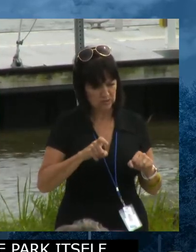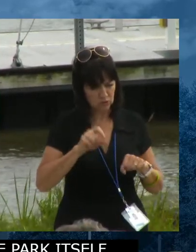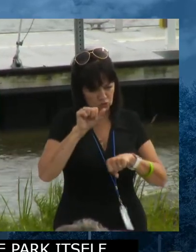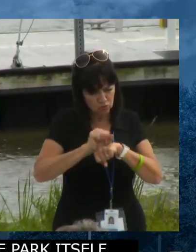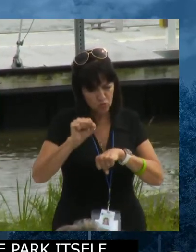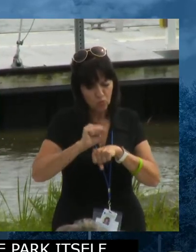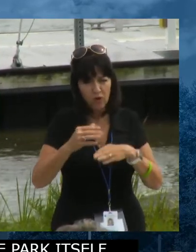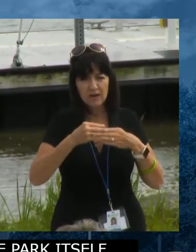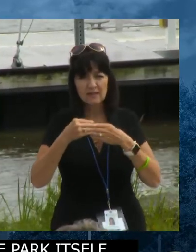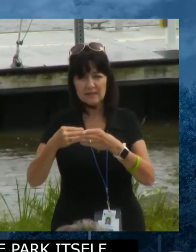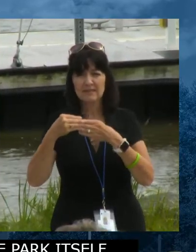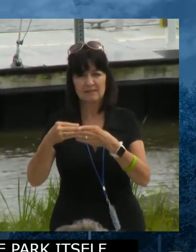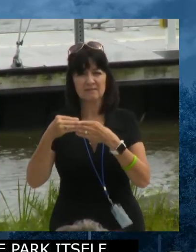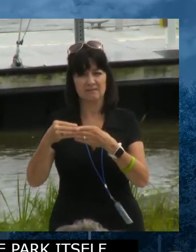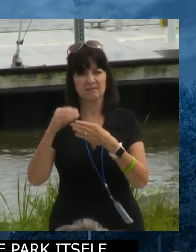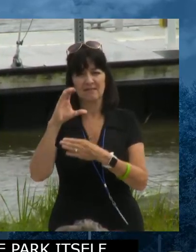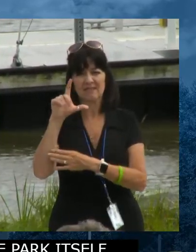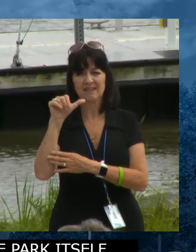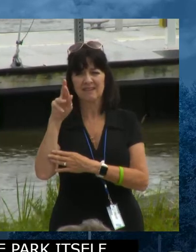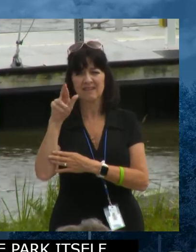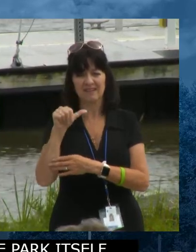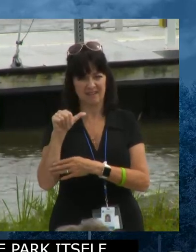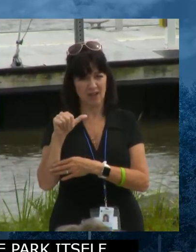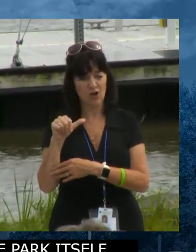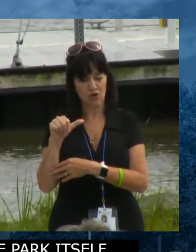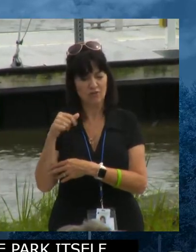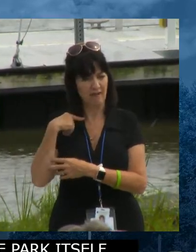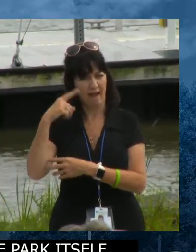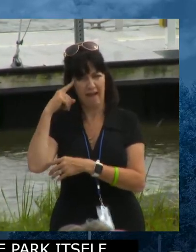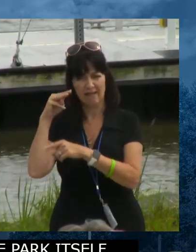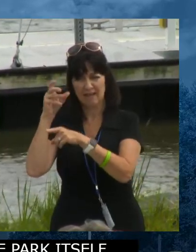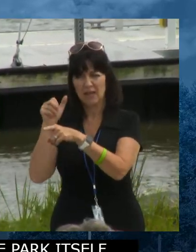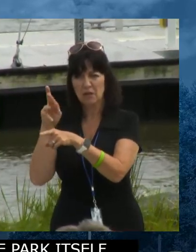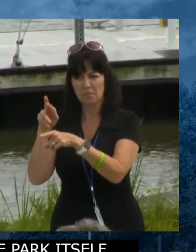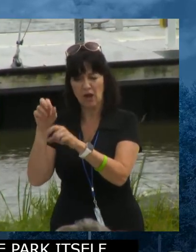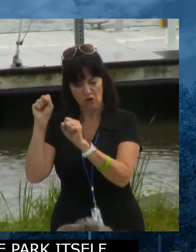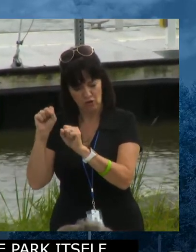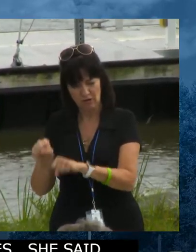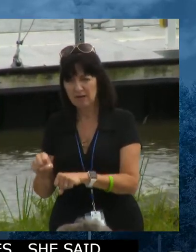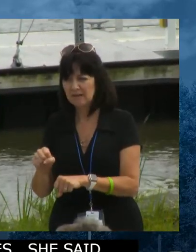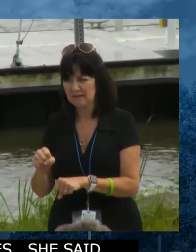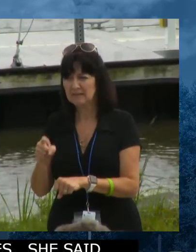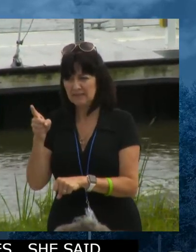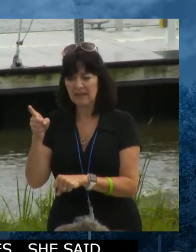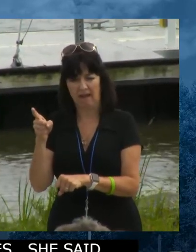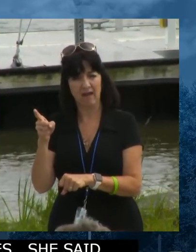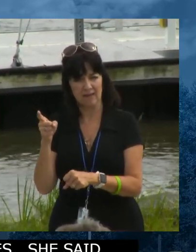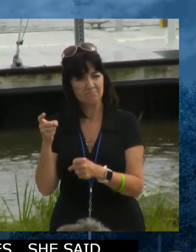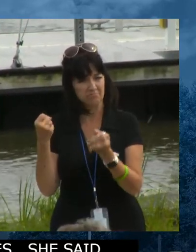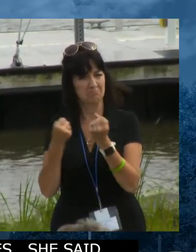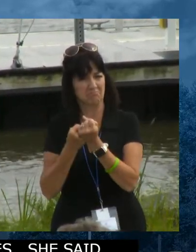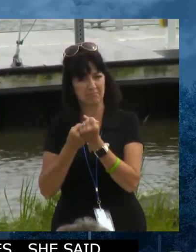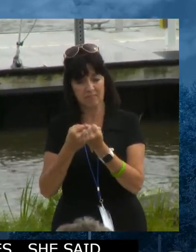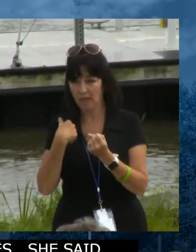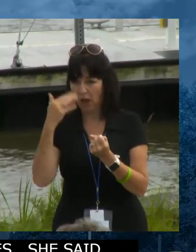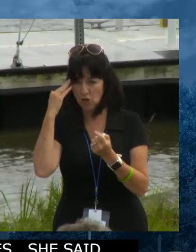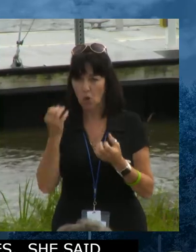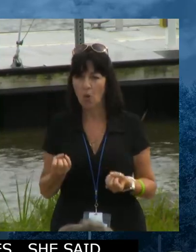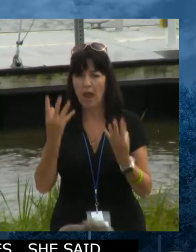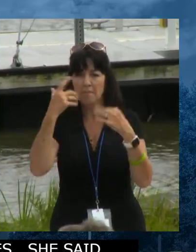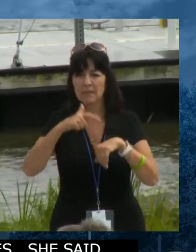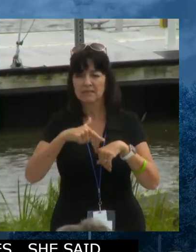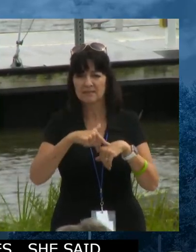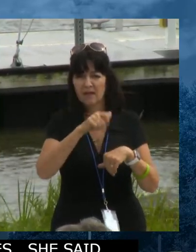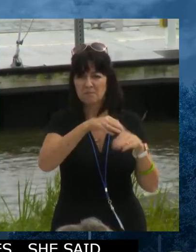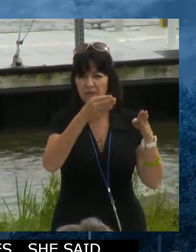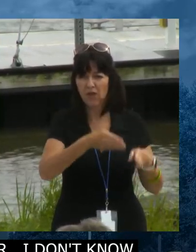And Clara has done just that. I think the mayor can attest. I don't know how many phone calls he's received. I know how many I've received. My guess is there's